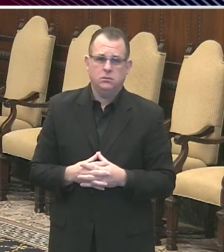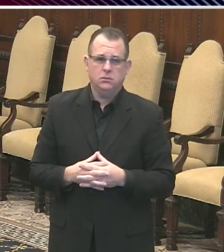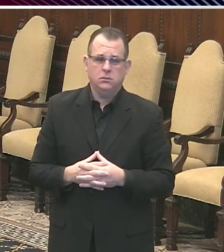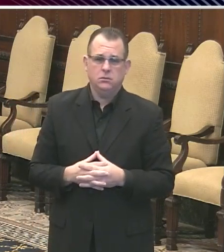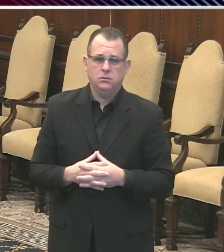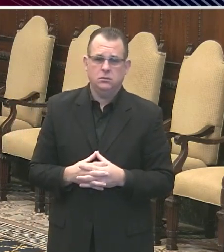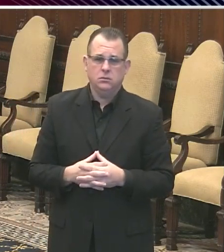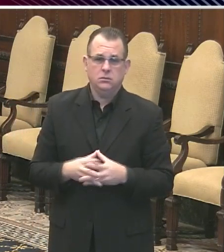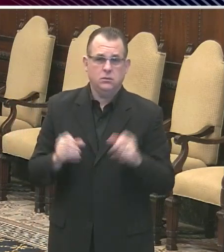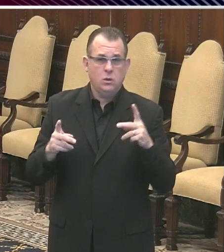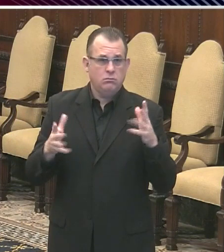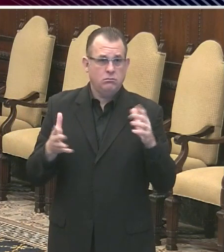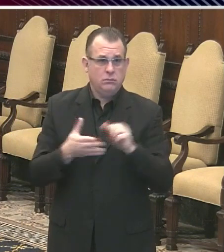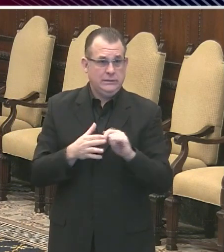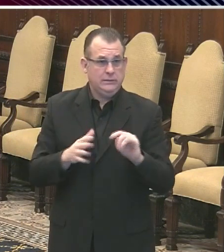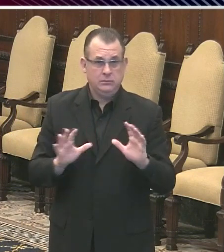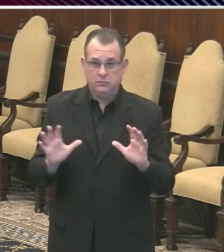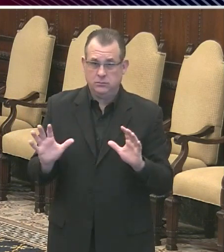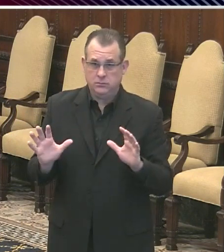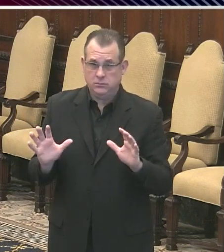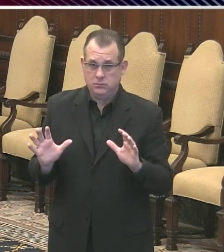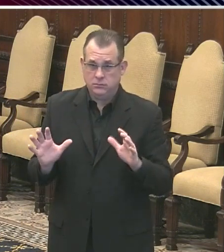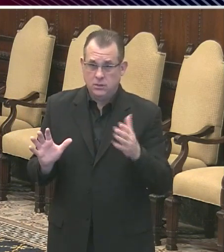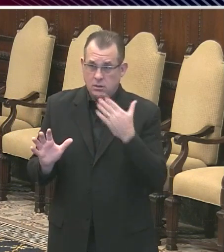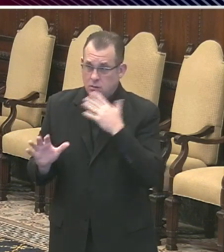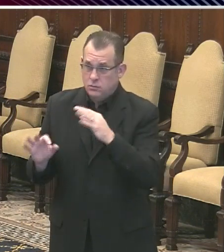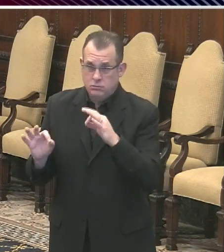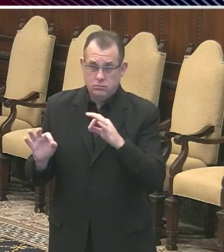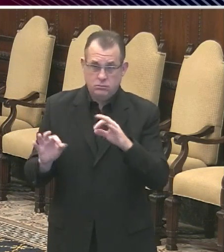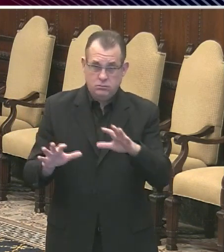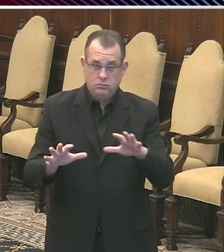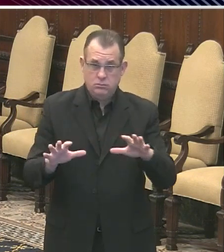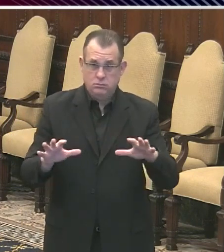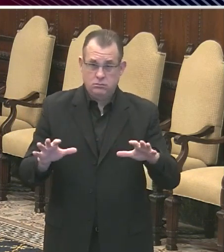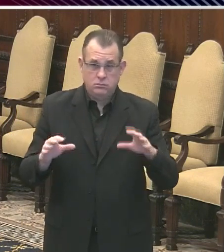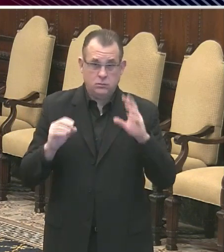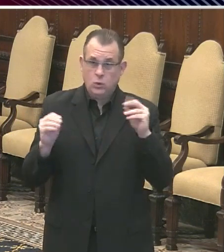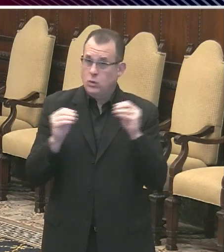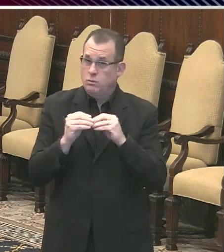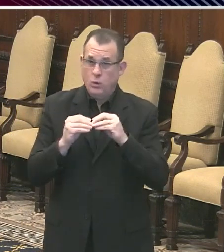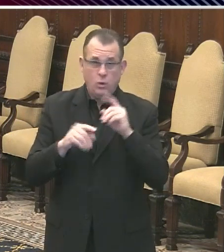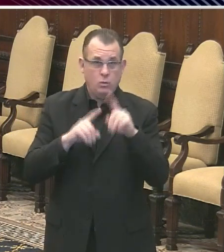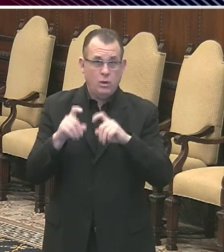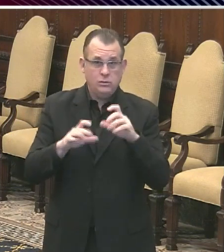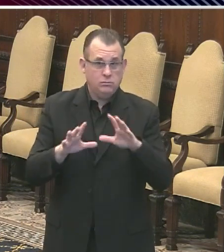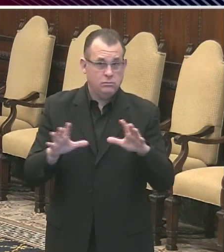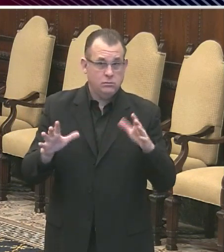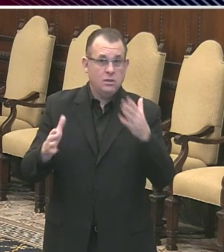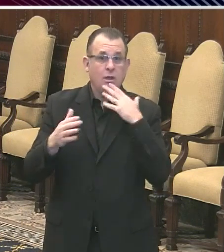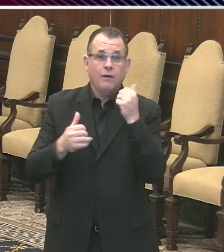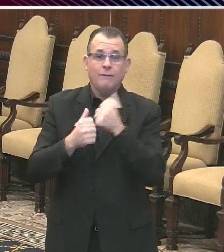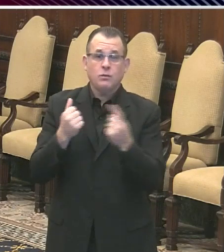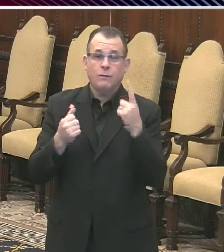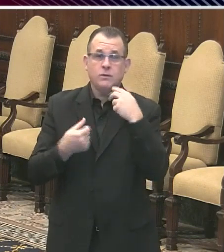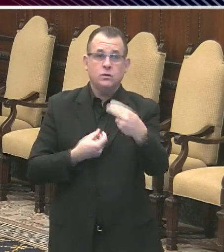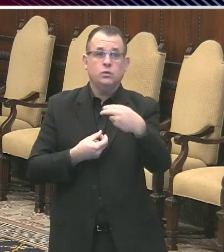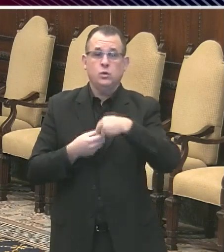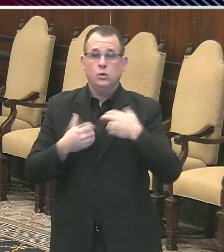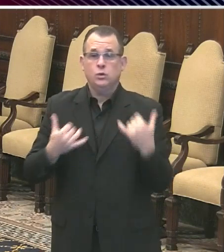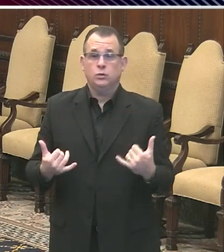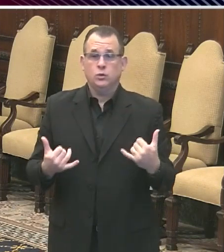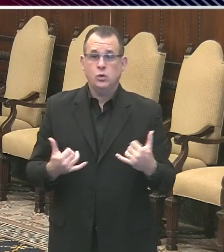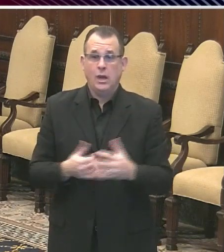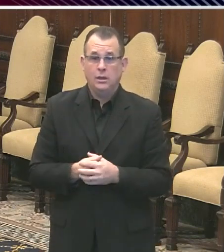All right, that's all for me. All right. Great. Thanks. Seeing no further questions. Thank you, everyone, for joining us. And we will